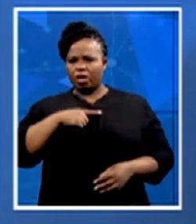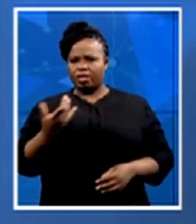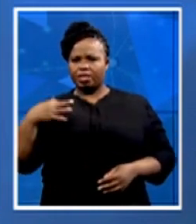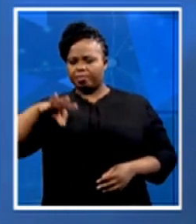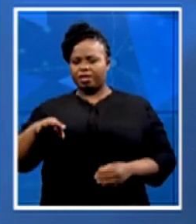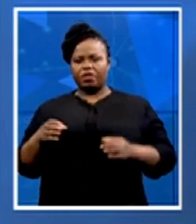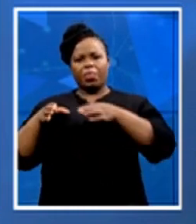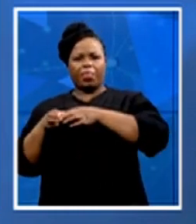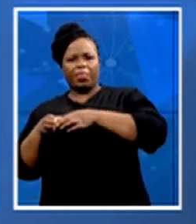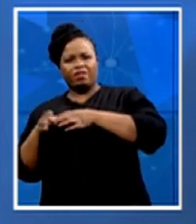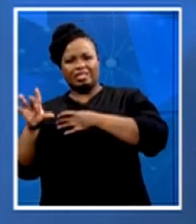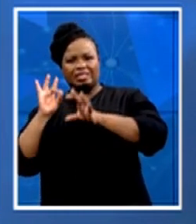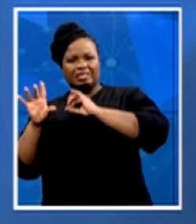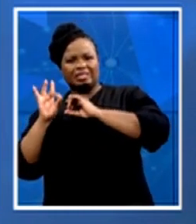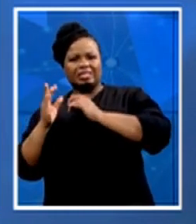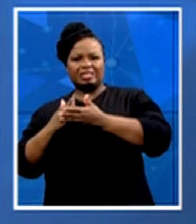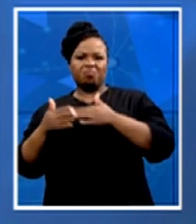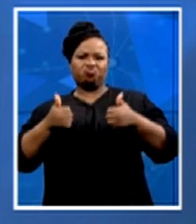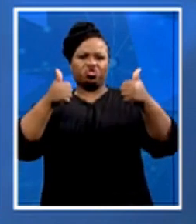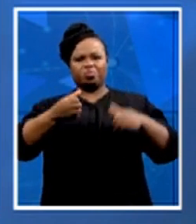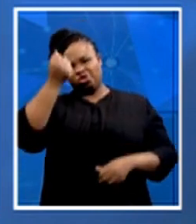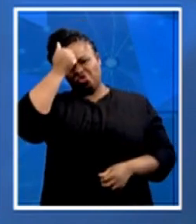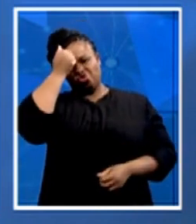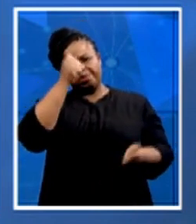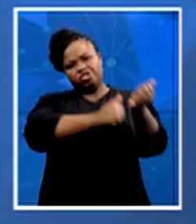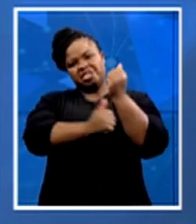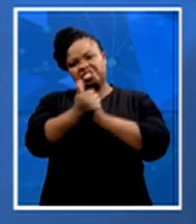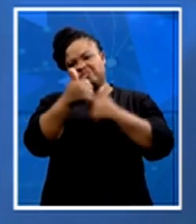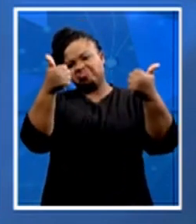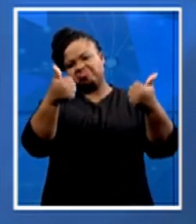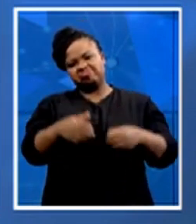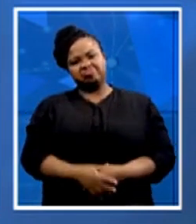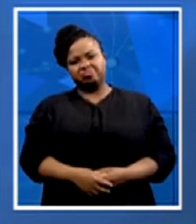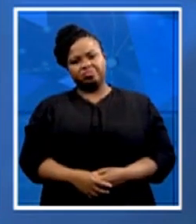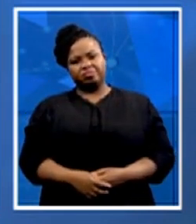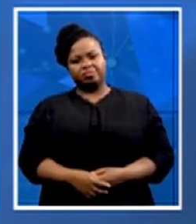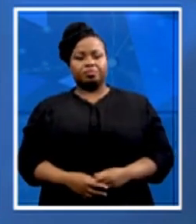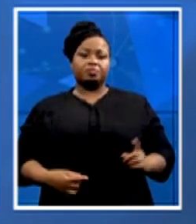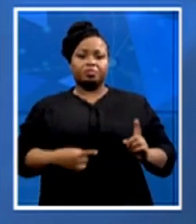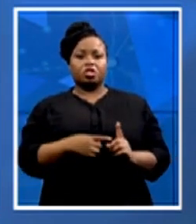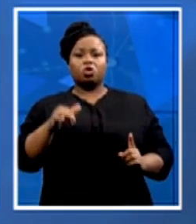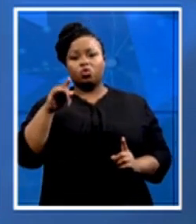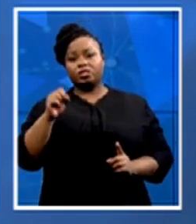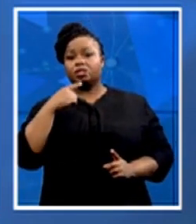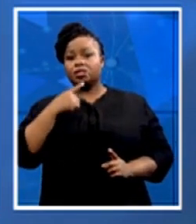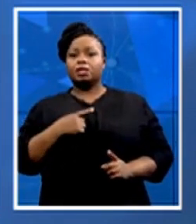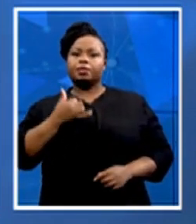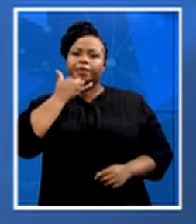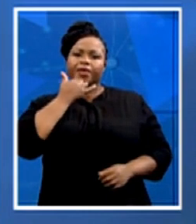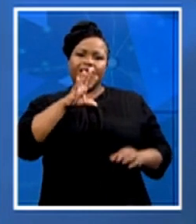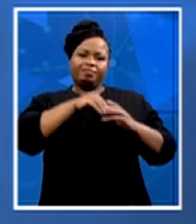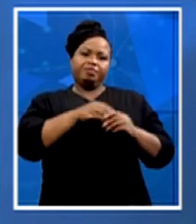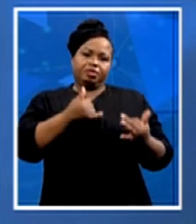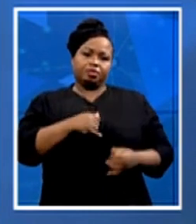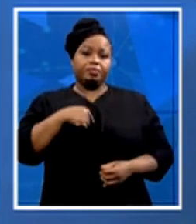puka stupid structures. Umberto Lewis saying, morning Tezra, I'm happy to engage today. I think they do their, their